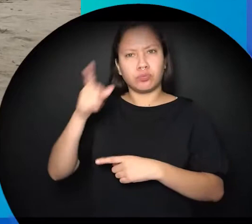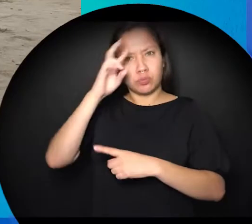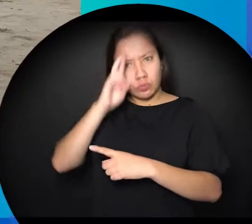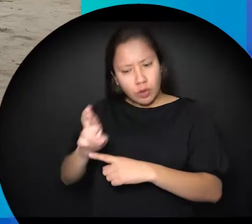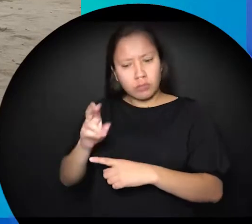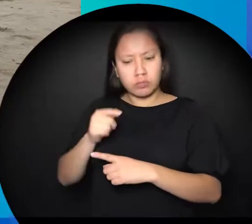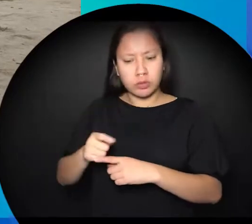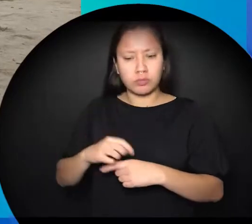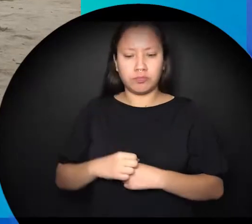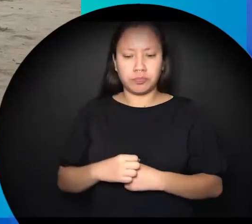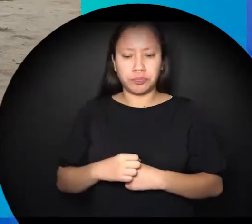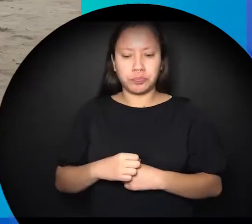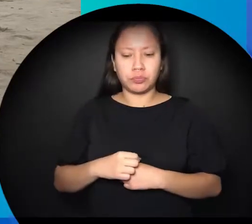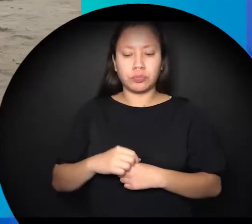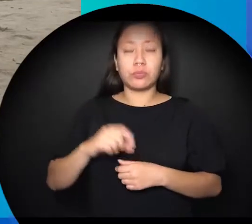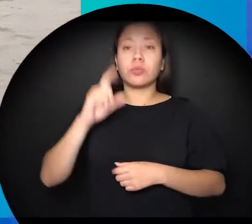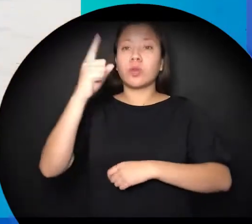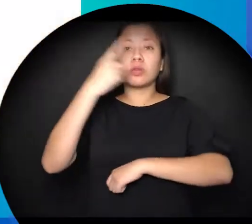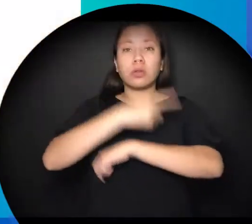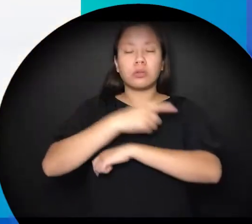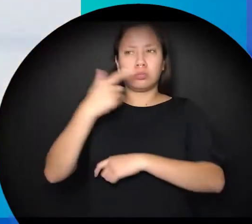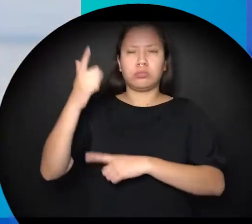thank you Ninaskamon